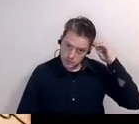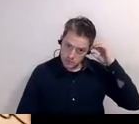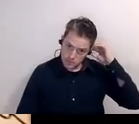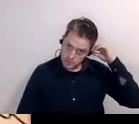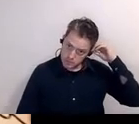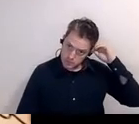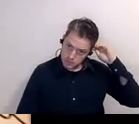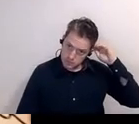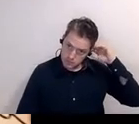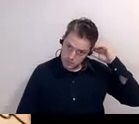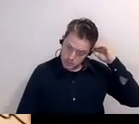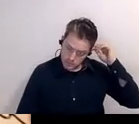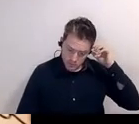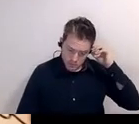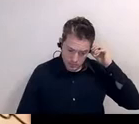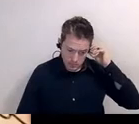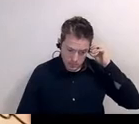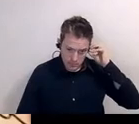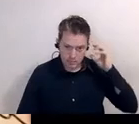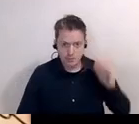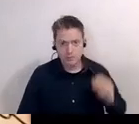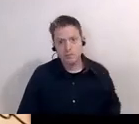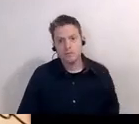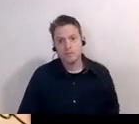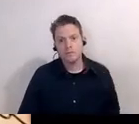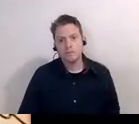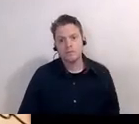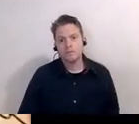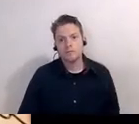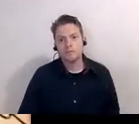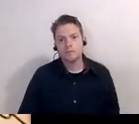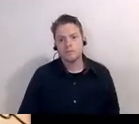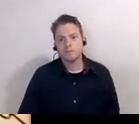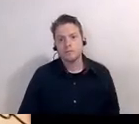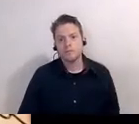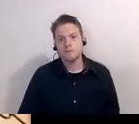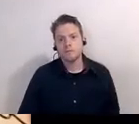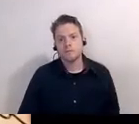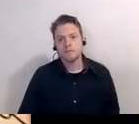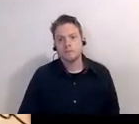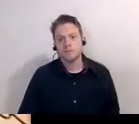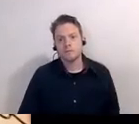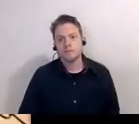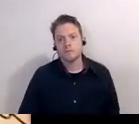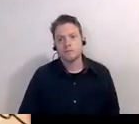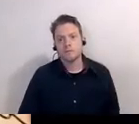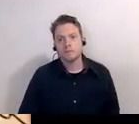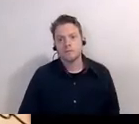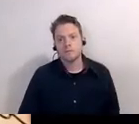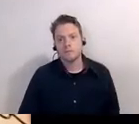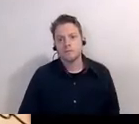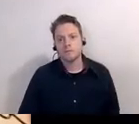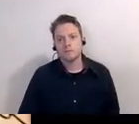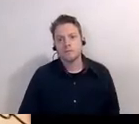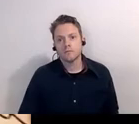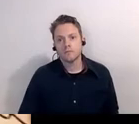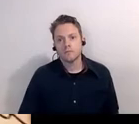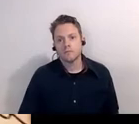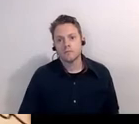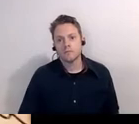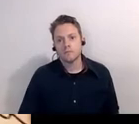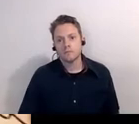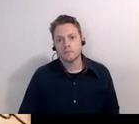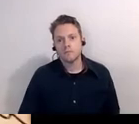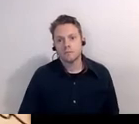painted onto the postcards and ruts and footprints i just love these old postcards this postcard doesn't show it but if you go on to my collection at